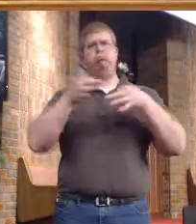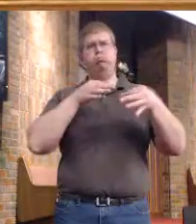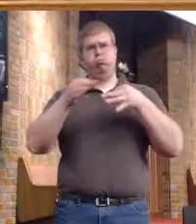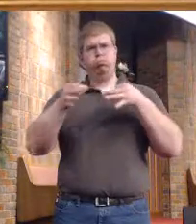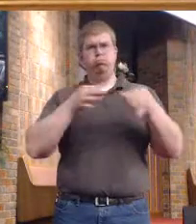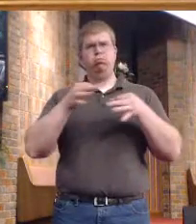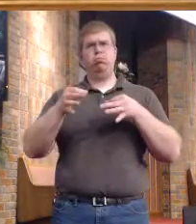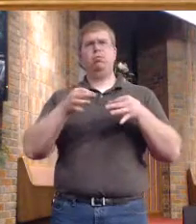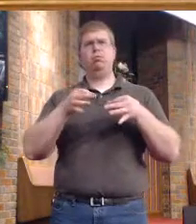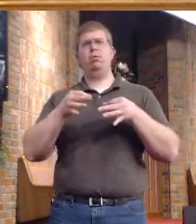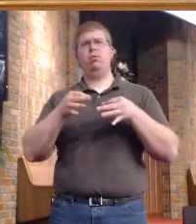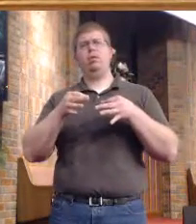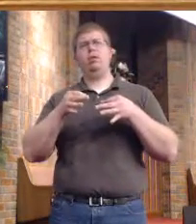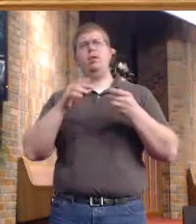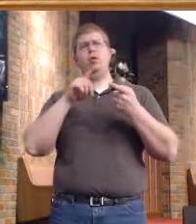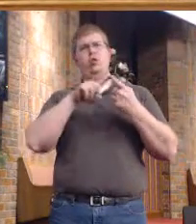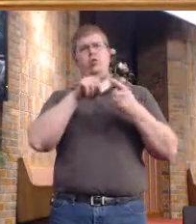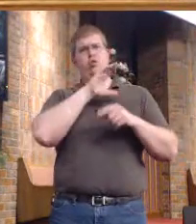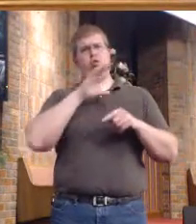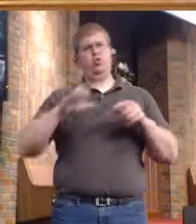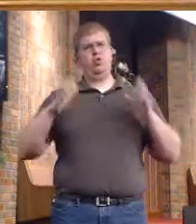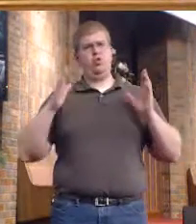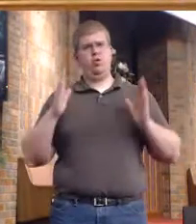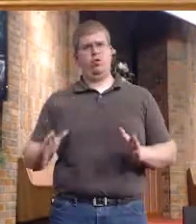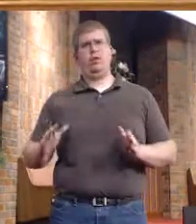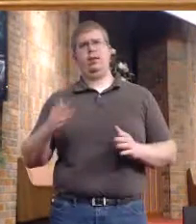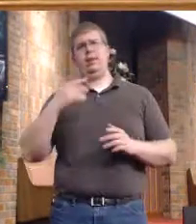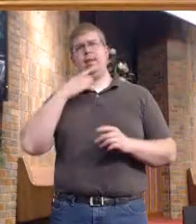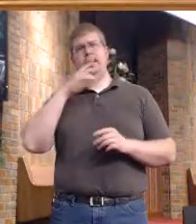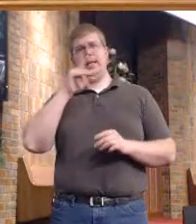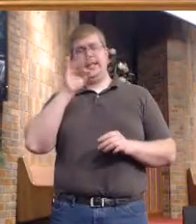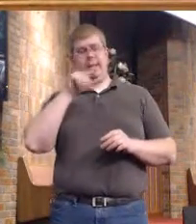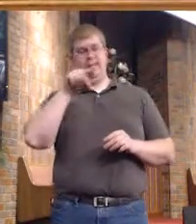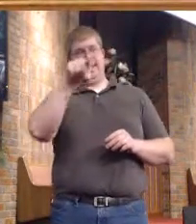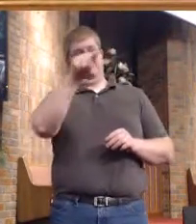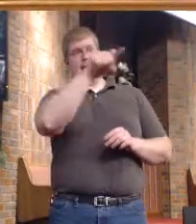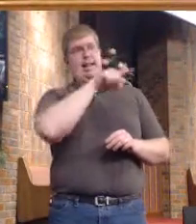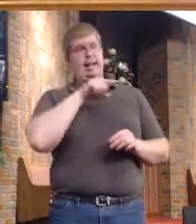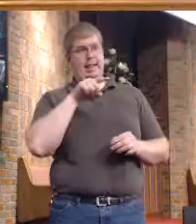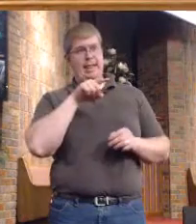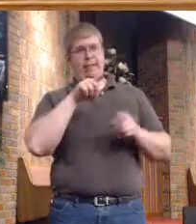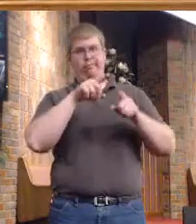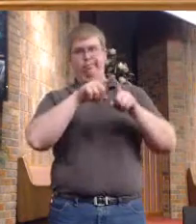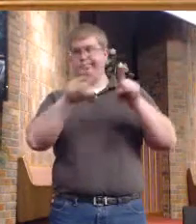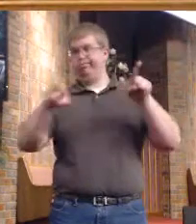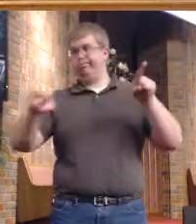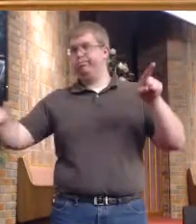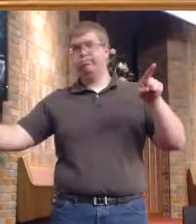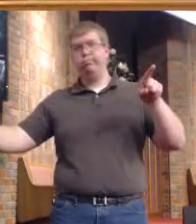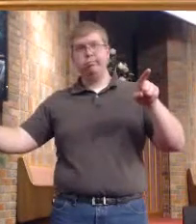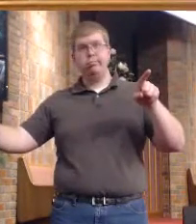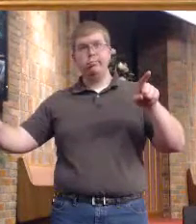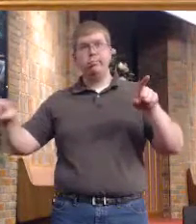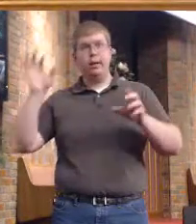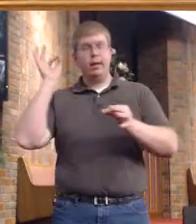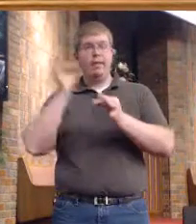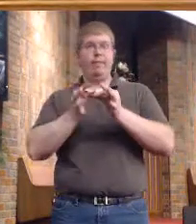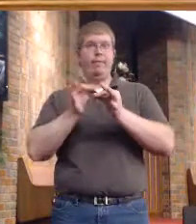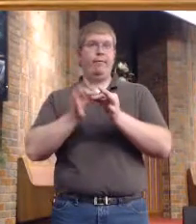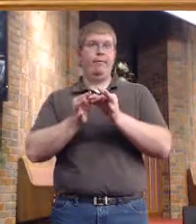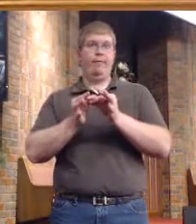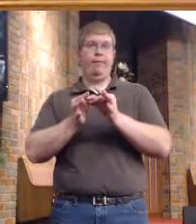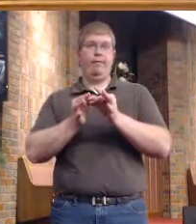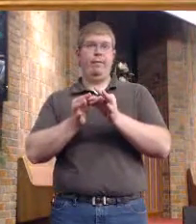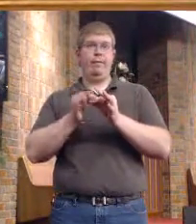that if they left the faith, were in apostasy,